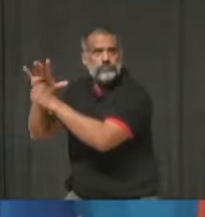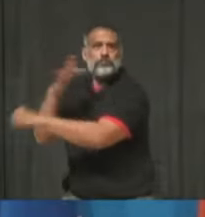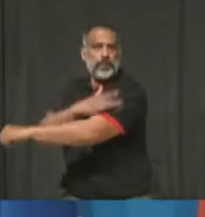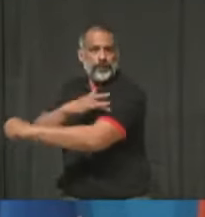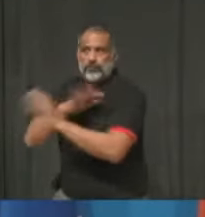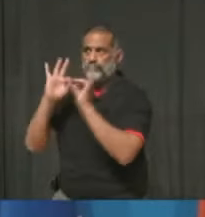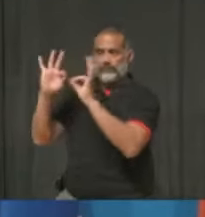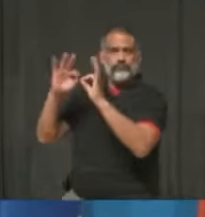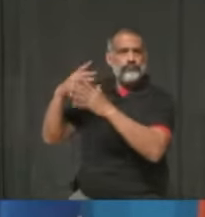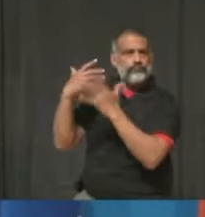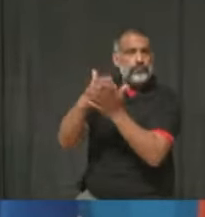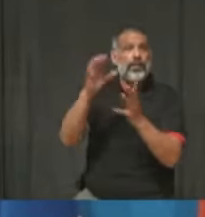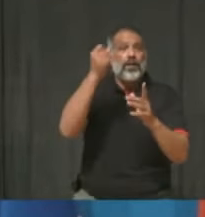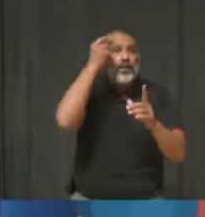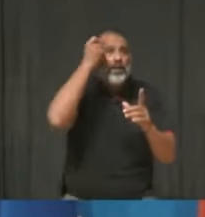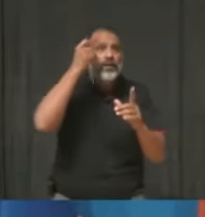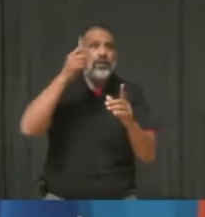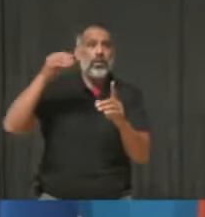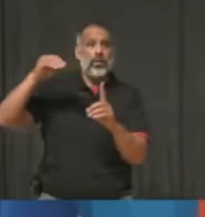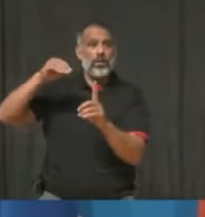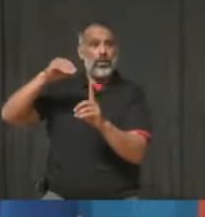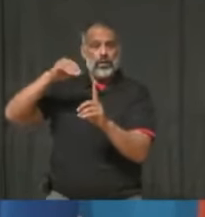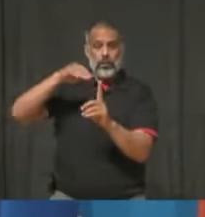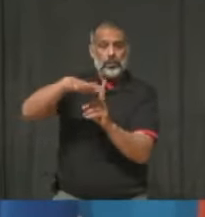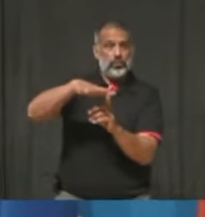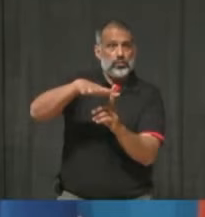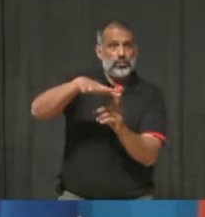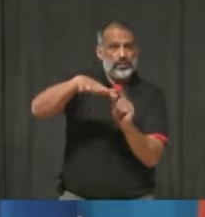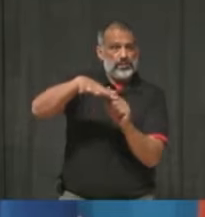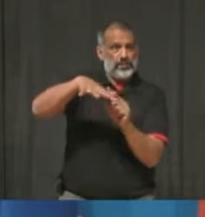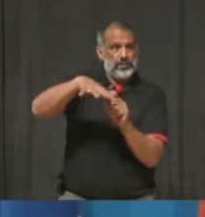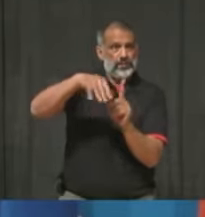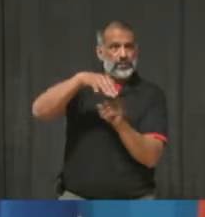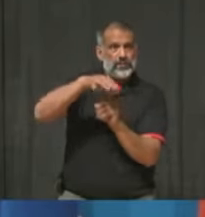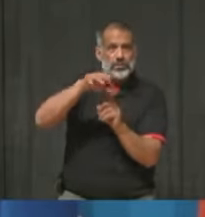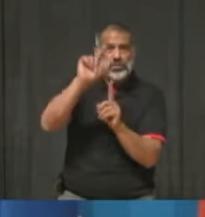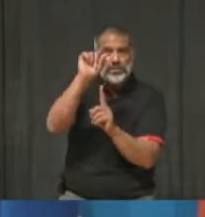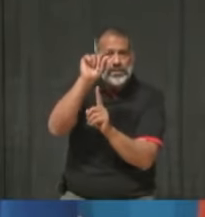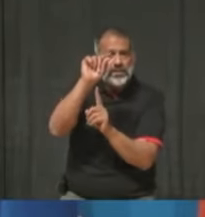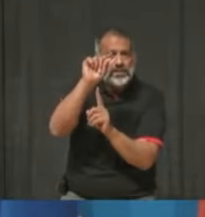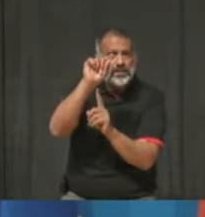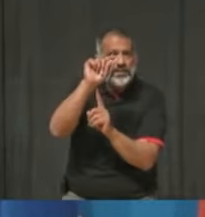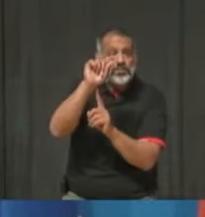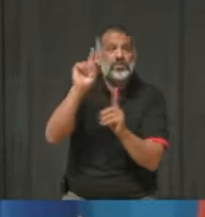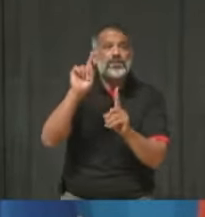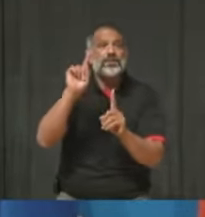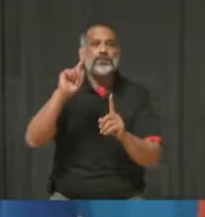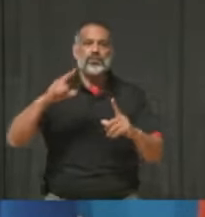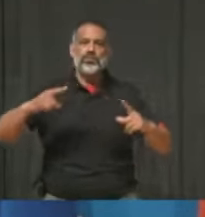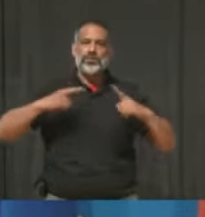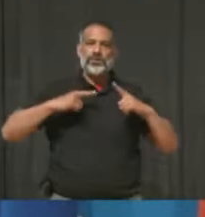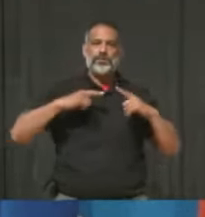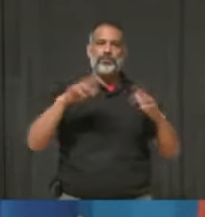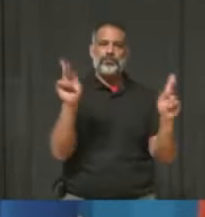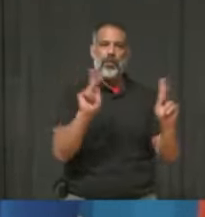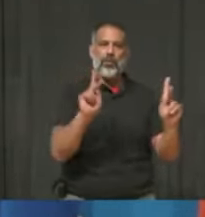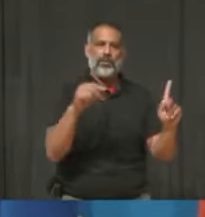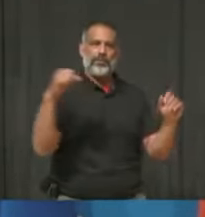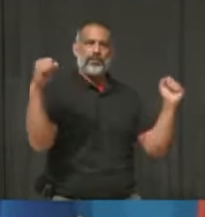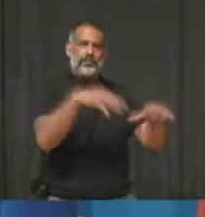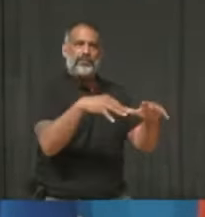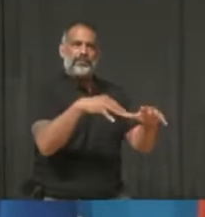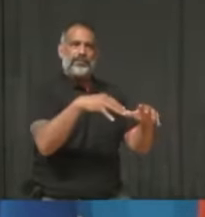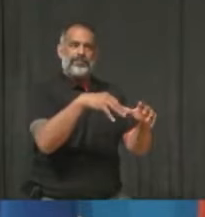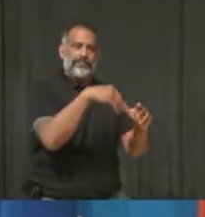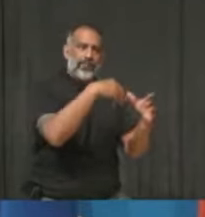that they regret that there was an unfortunate incident involving 20 or so employees at that retirement party last month. If I have given the impression that